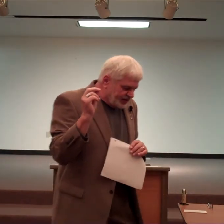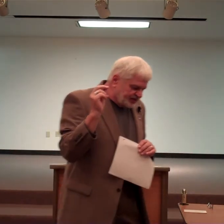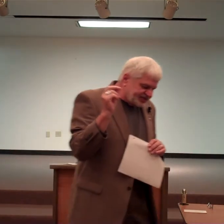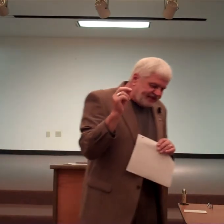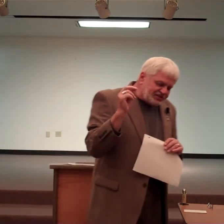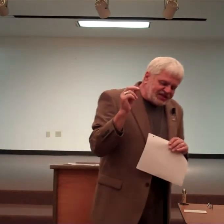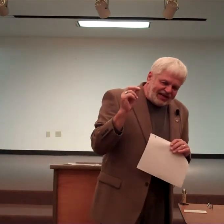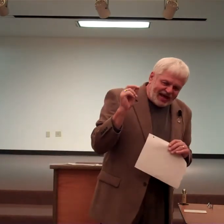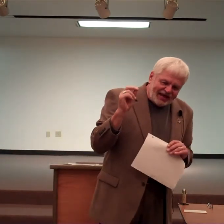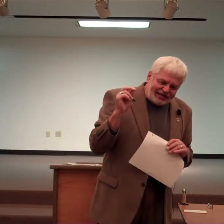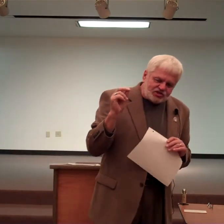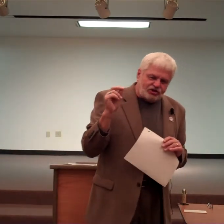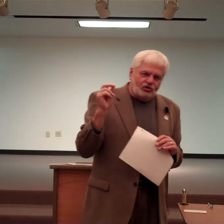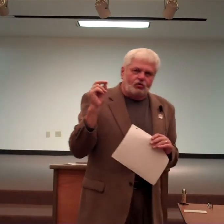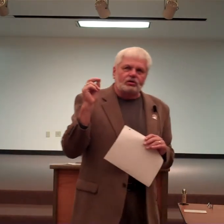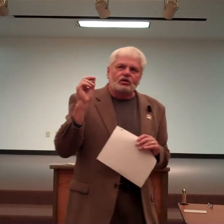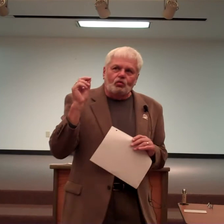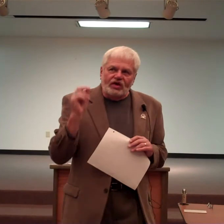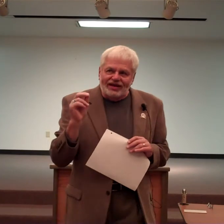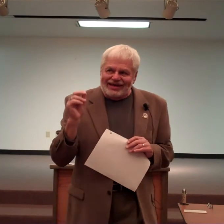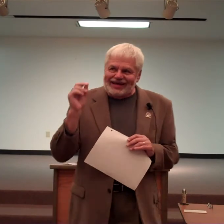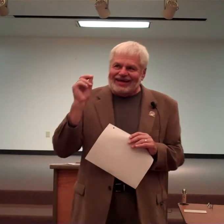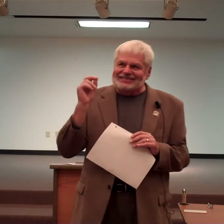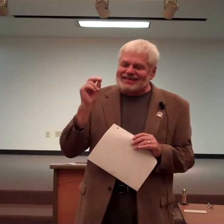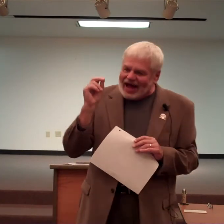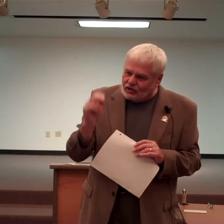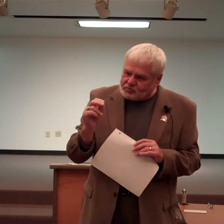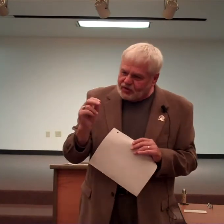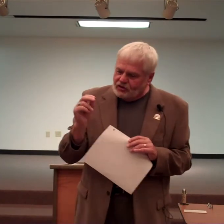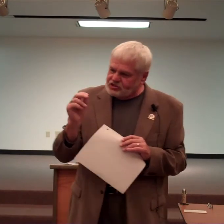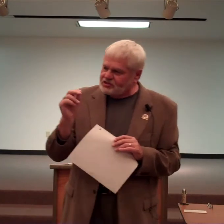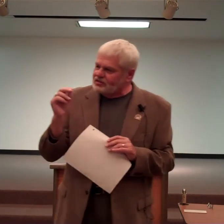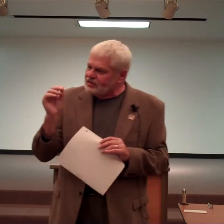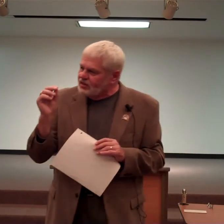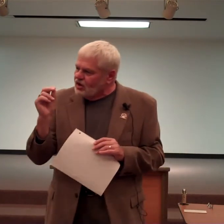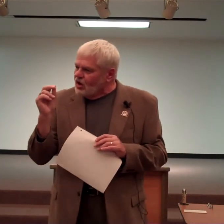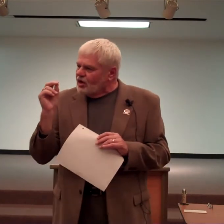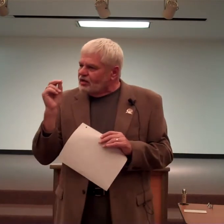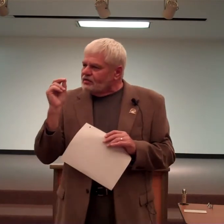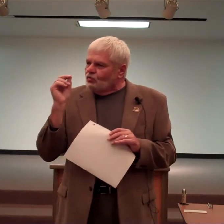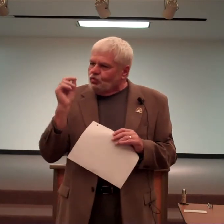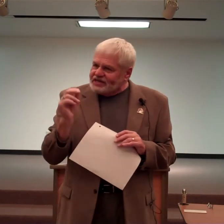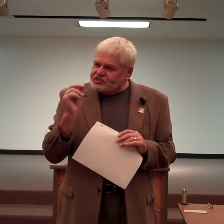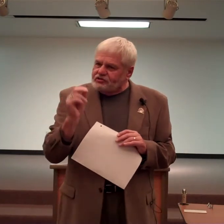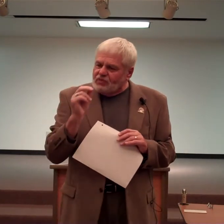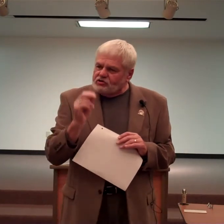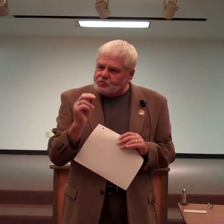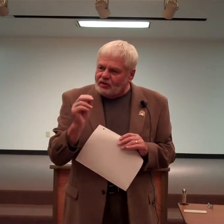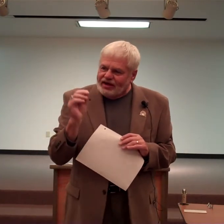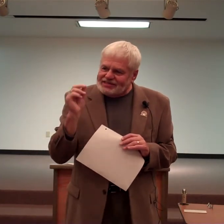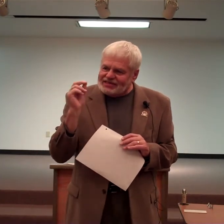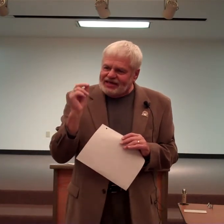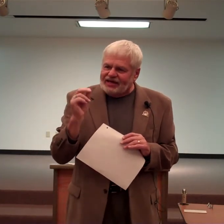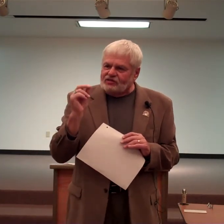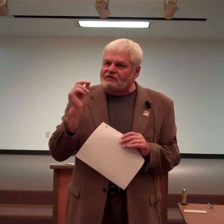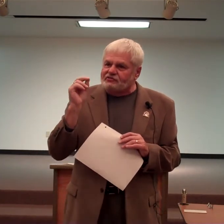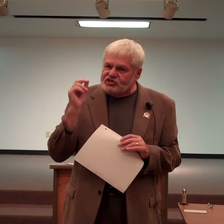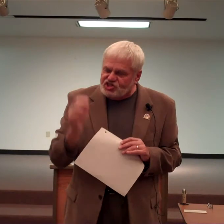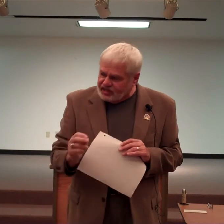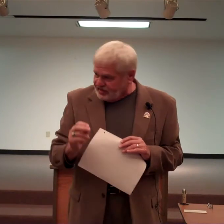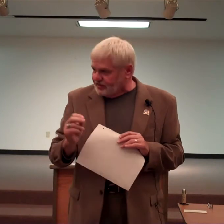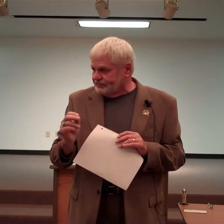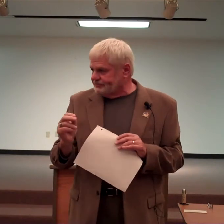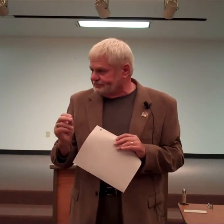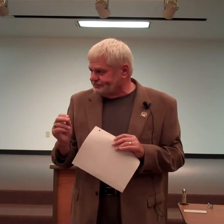Now, 1782, wheeling is an outpost, westernmost place in